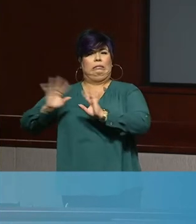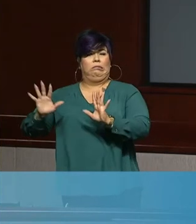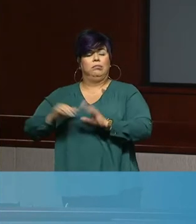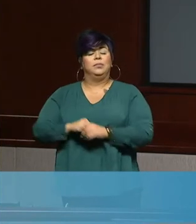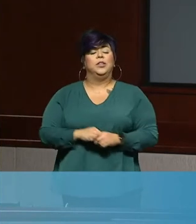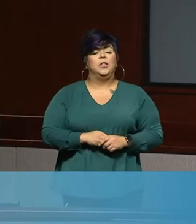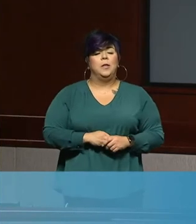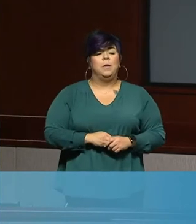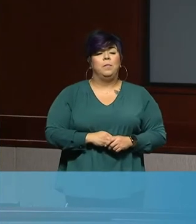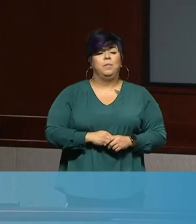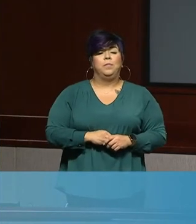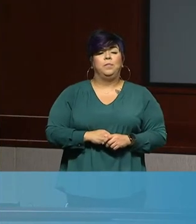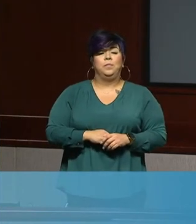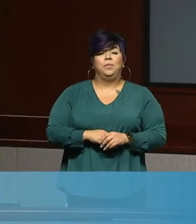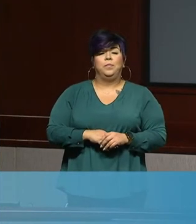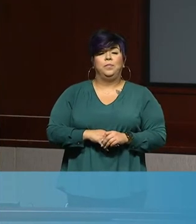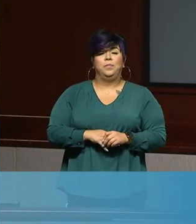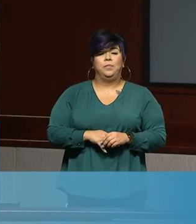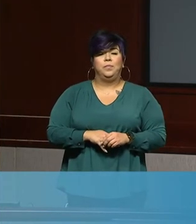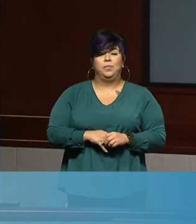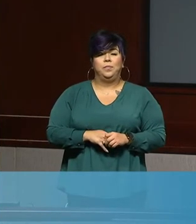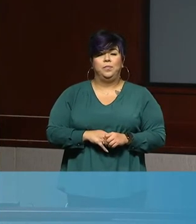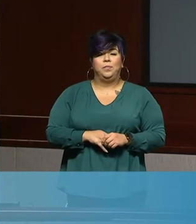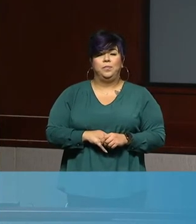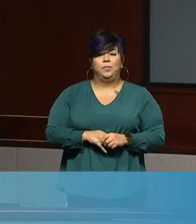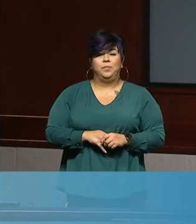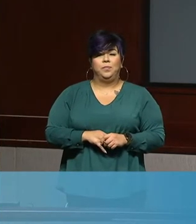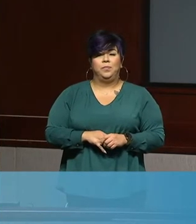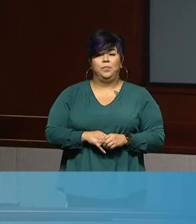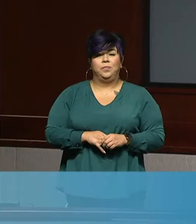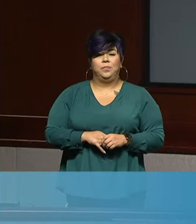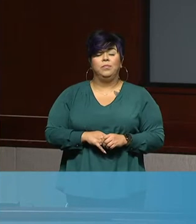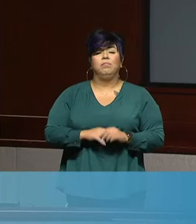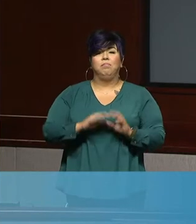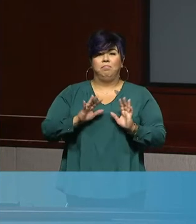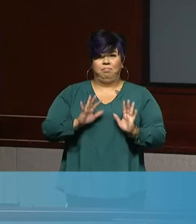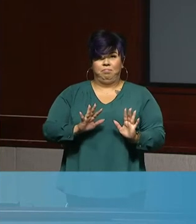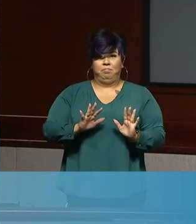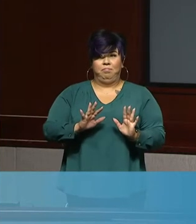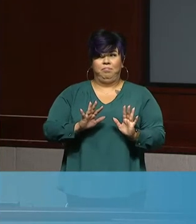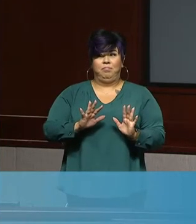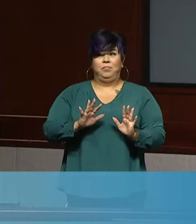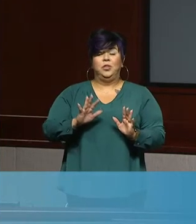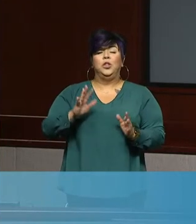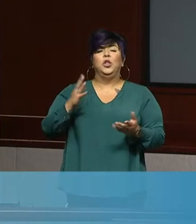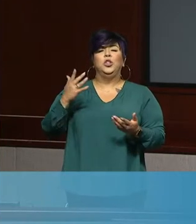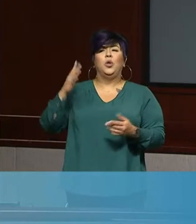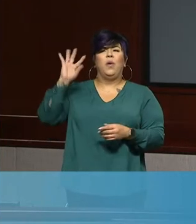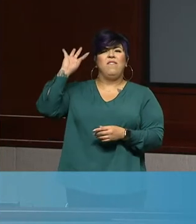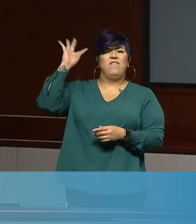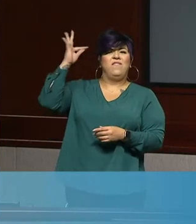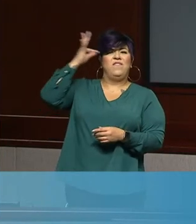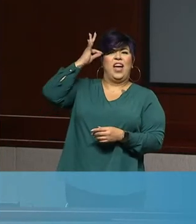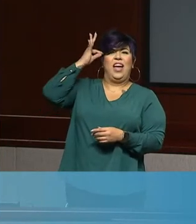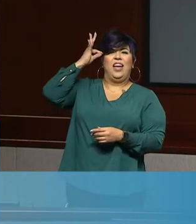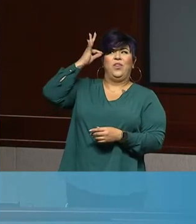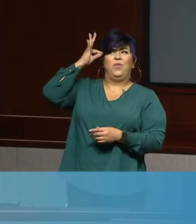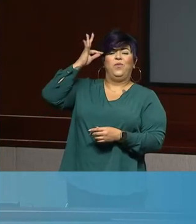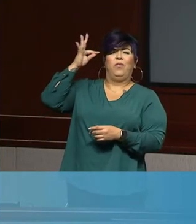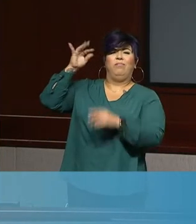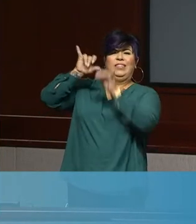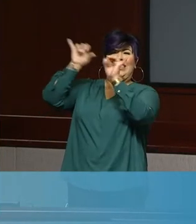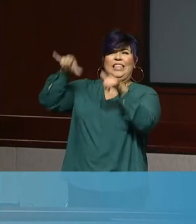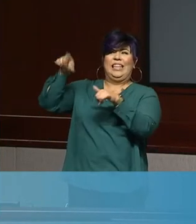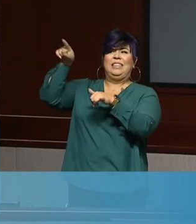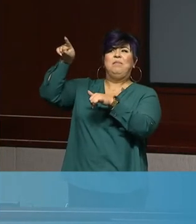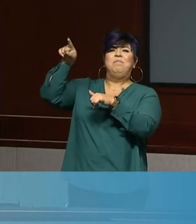All right, so the federal statute provides for two different methods for you to determine when it's okay for you to release patient data without violating HIPAA.